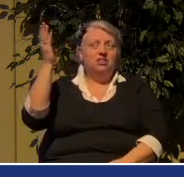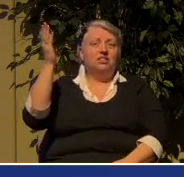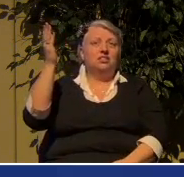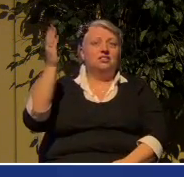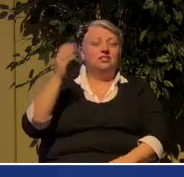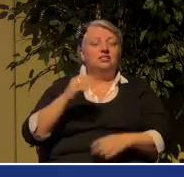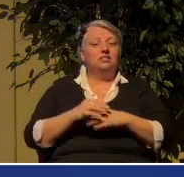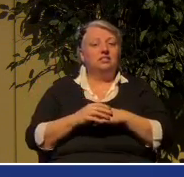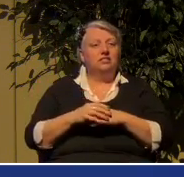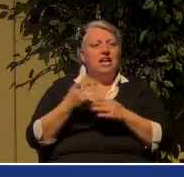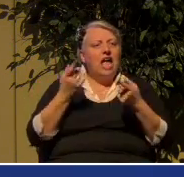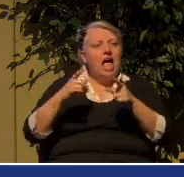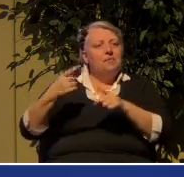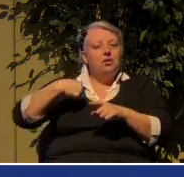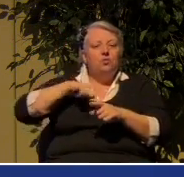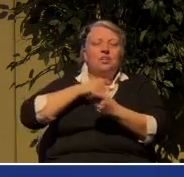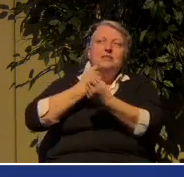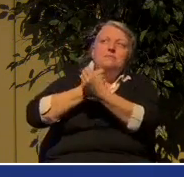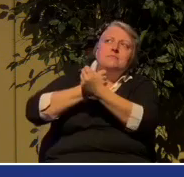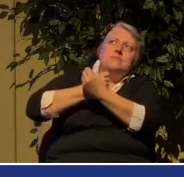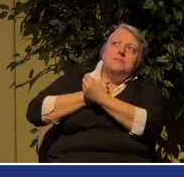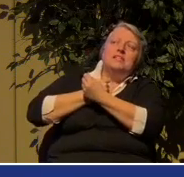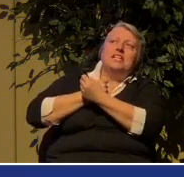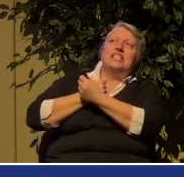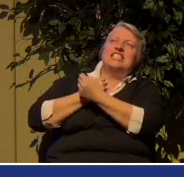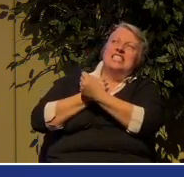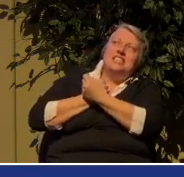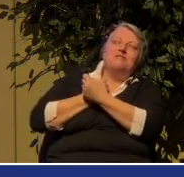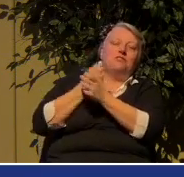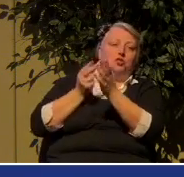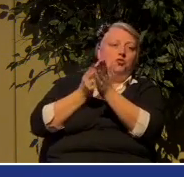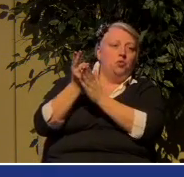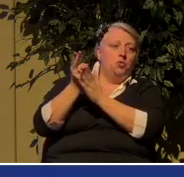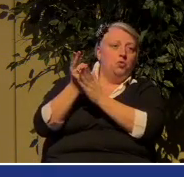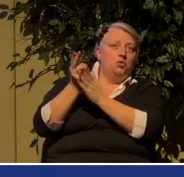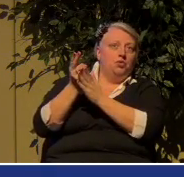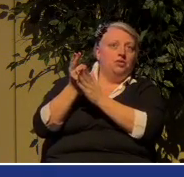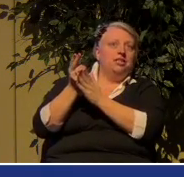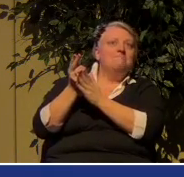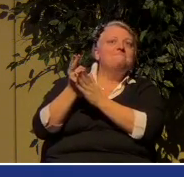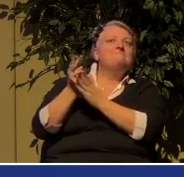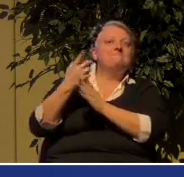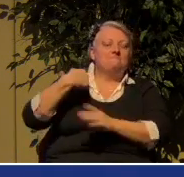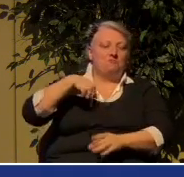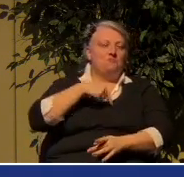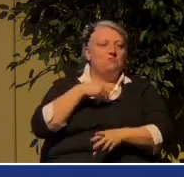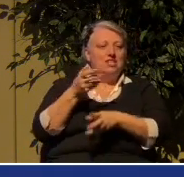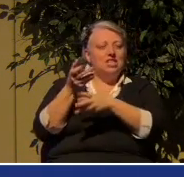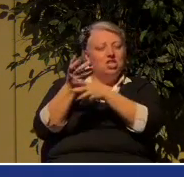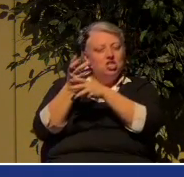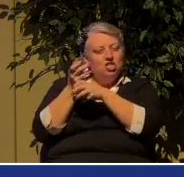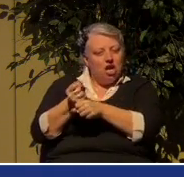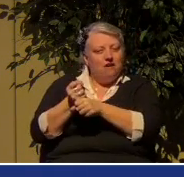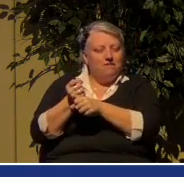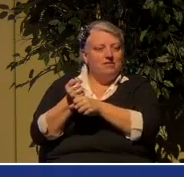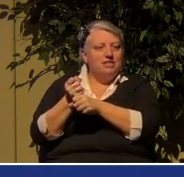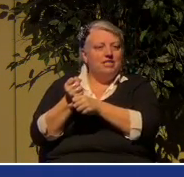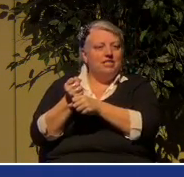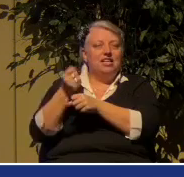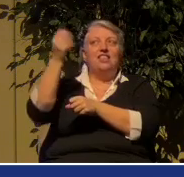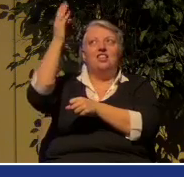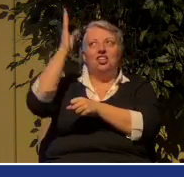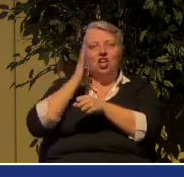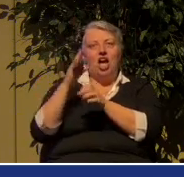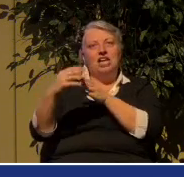embrace and love the truth? We can be confident that God guides the humble